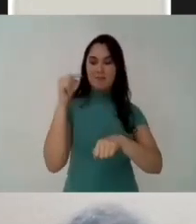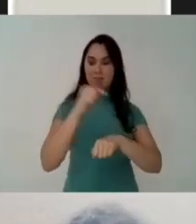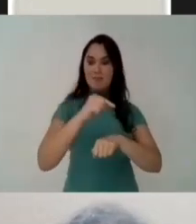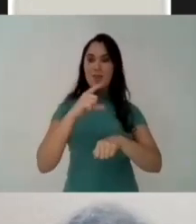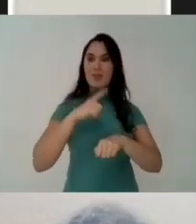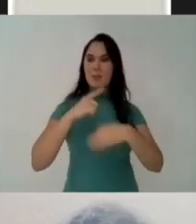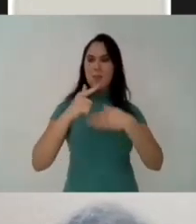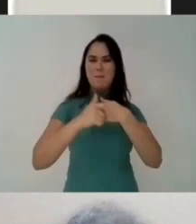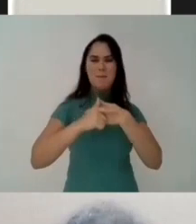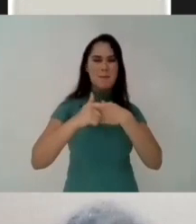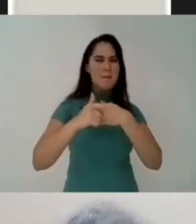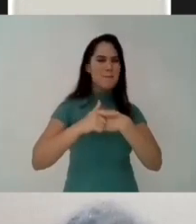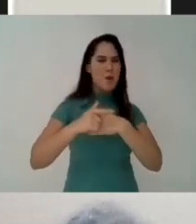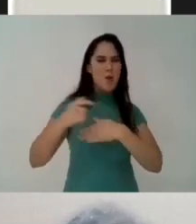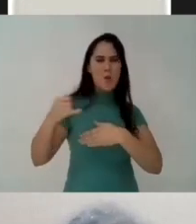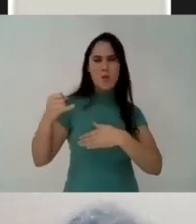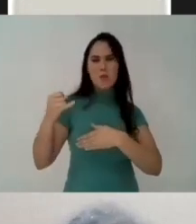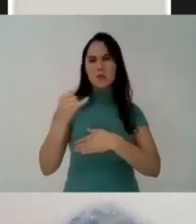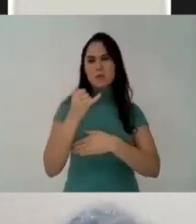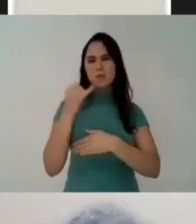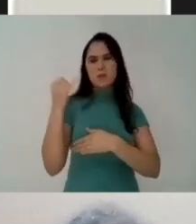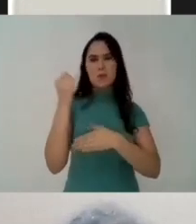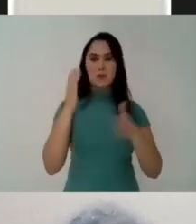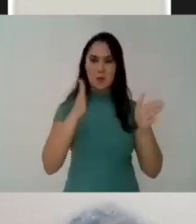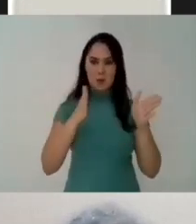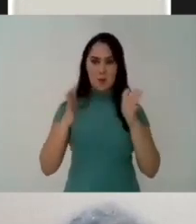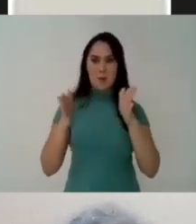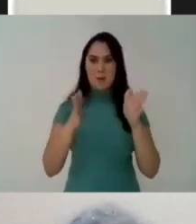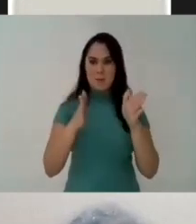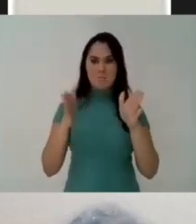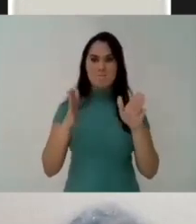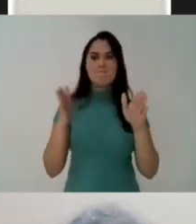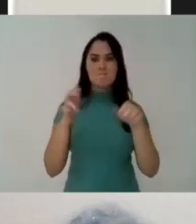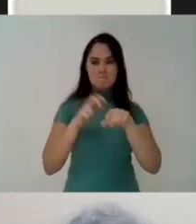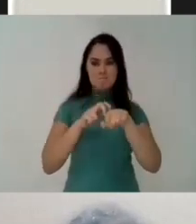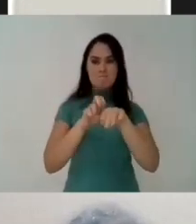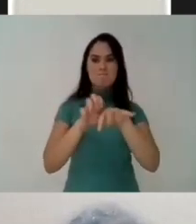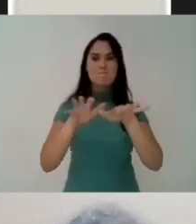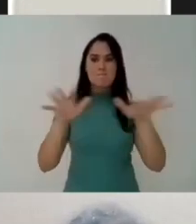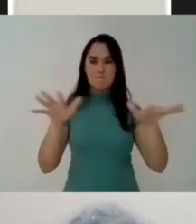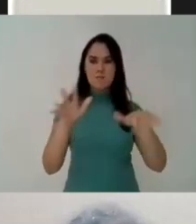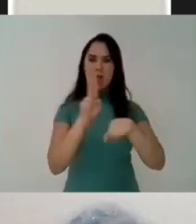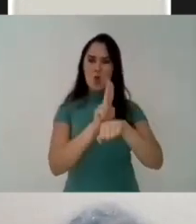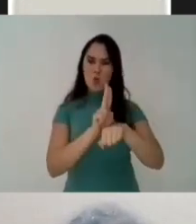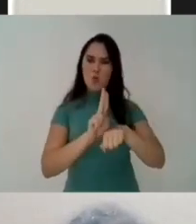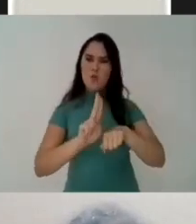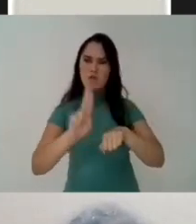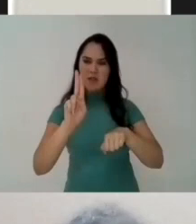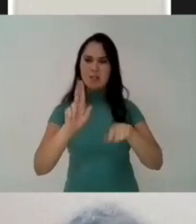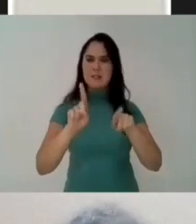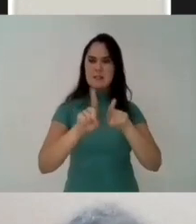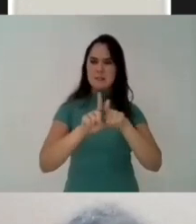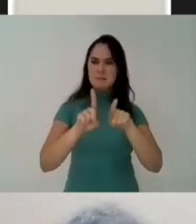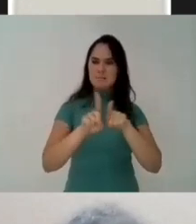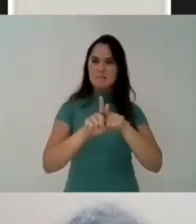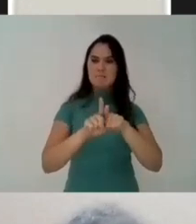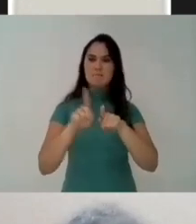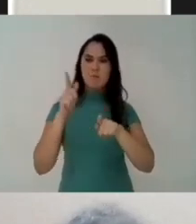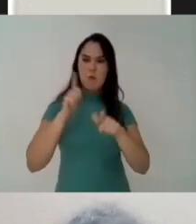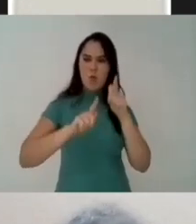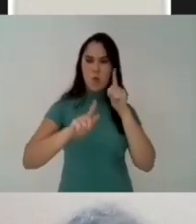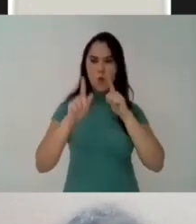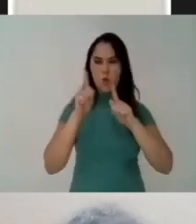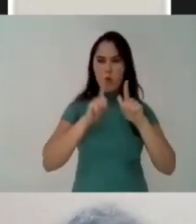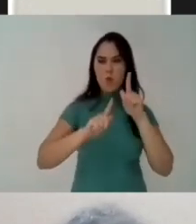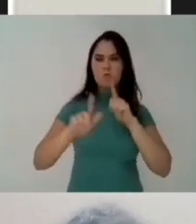a new moment of mobilization in this country And we believe that we still have a lot